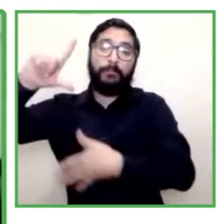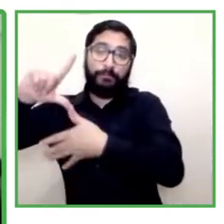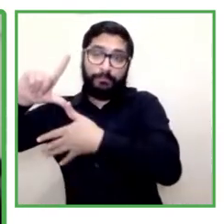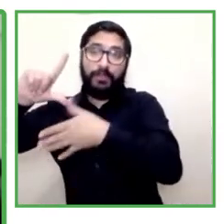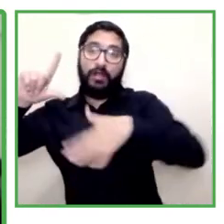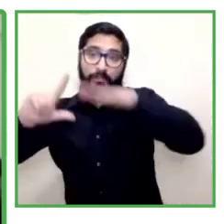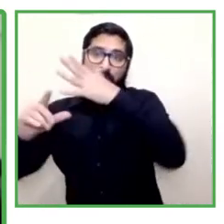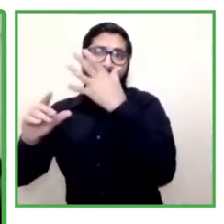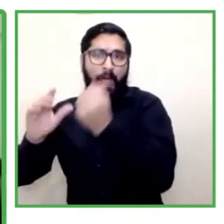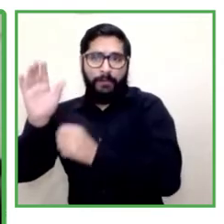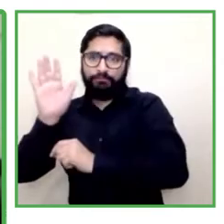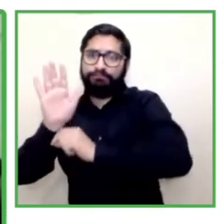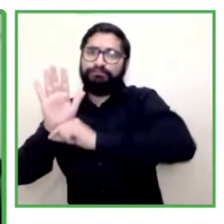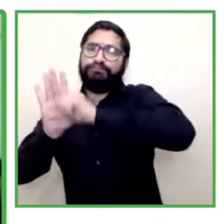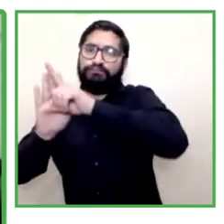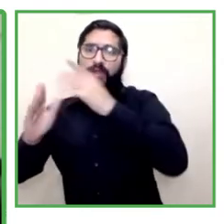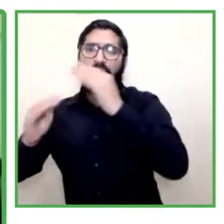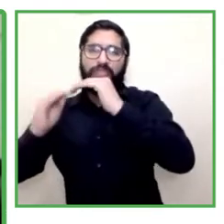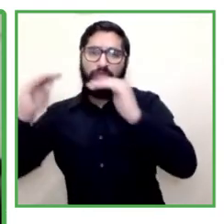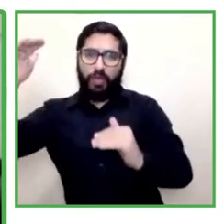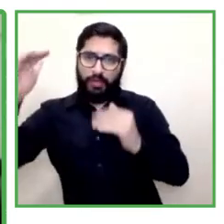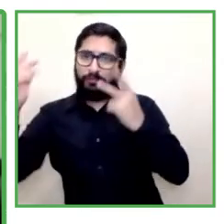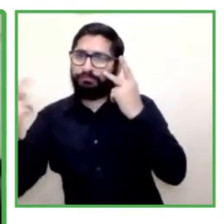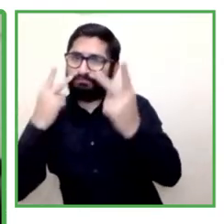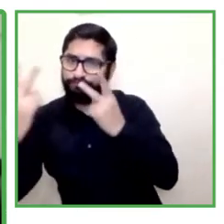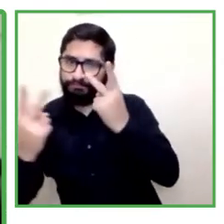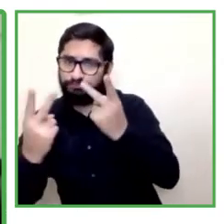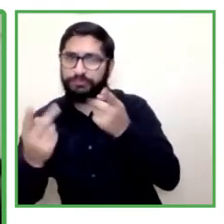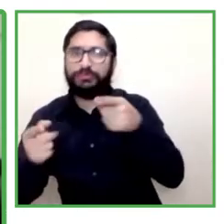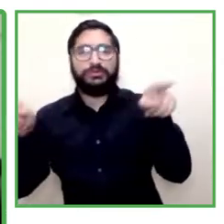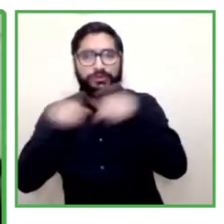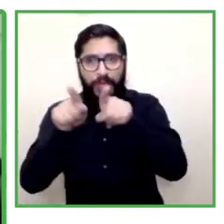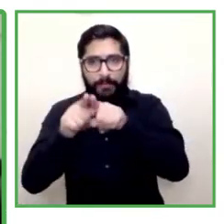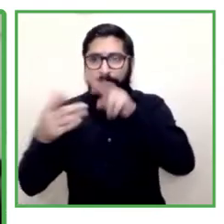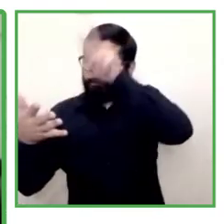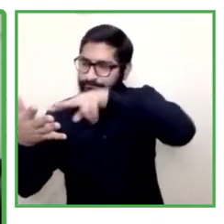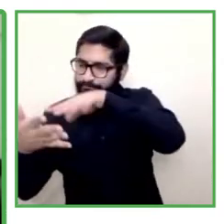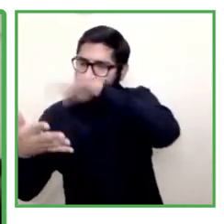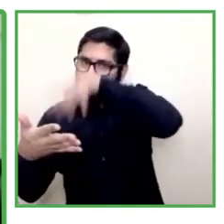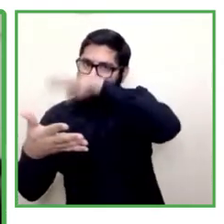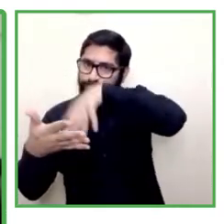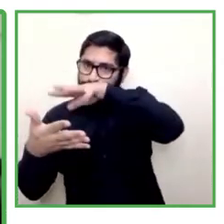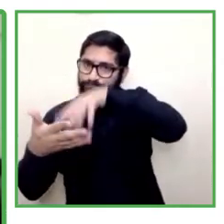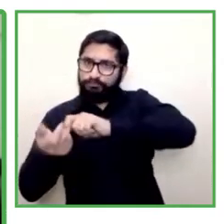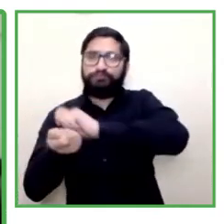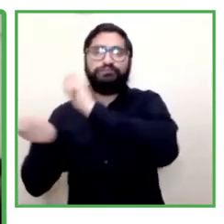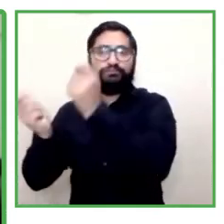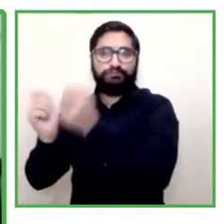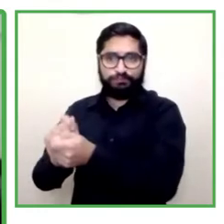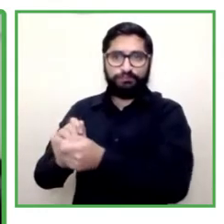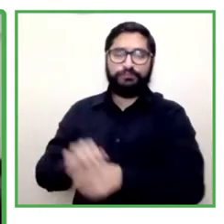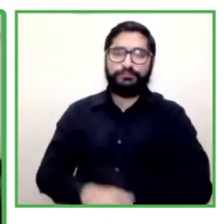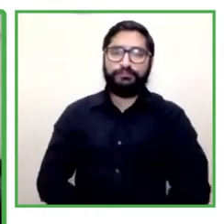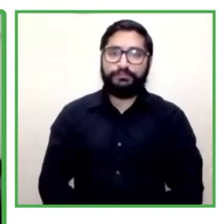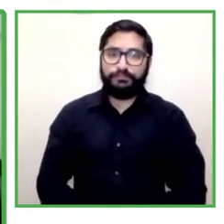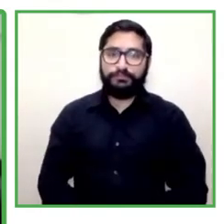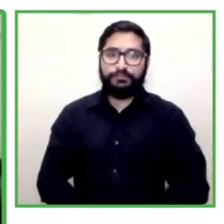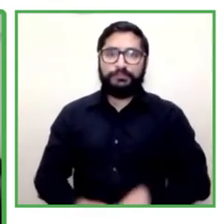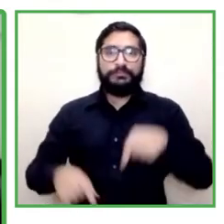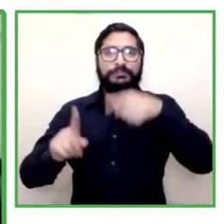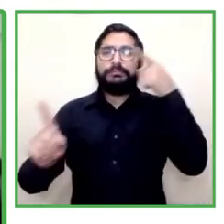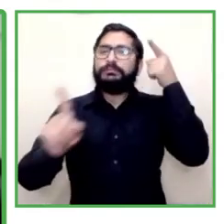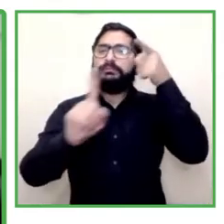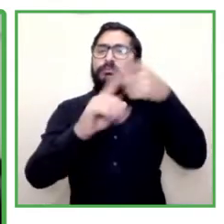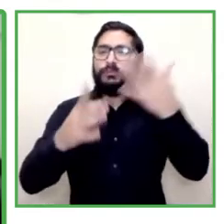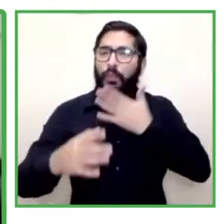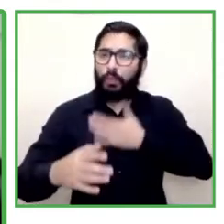national service invite us to review the design of the policies and promote access to employment and close the